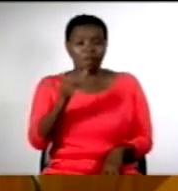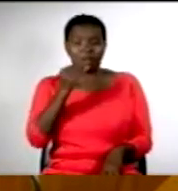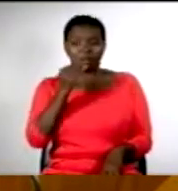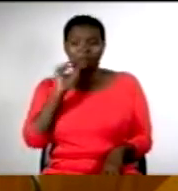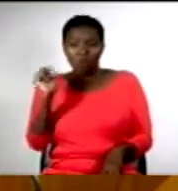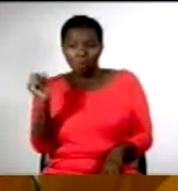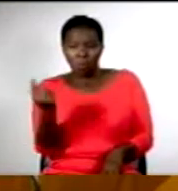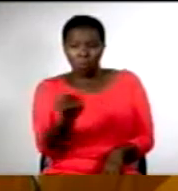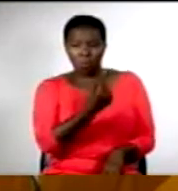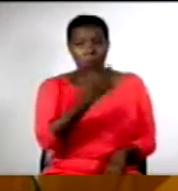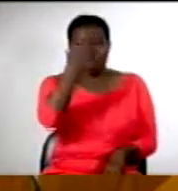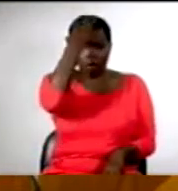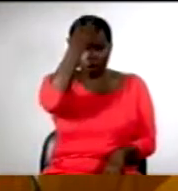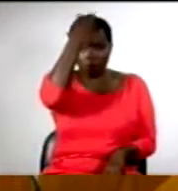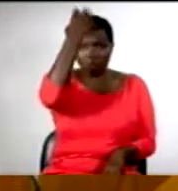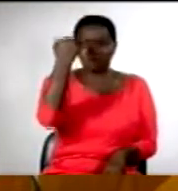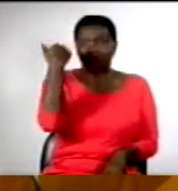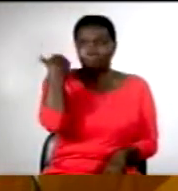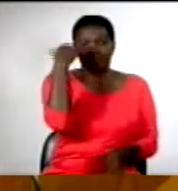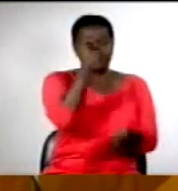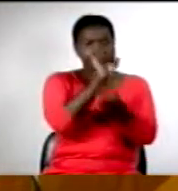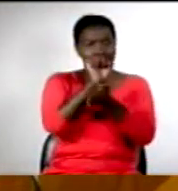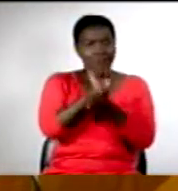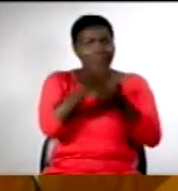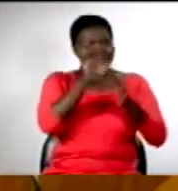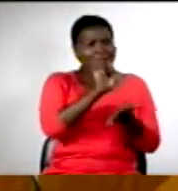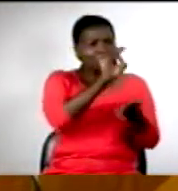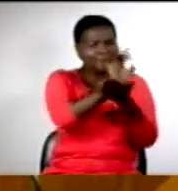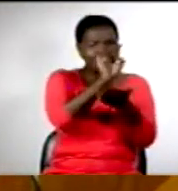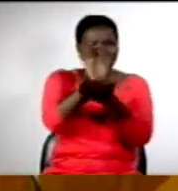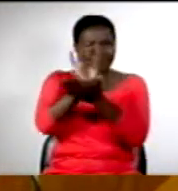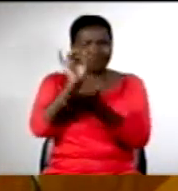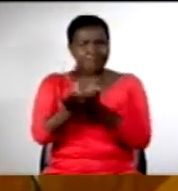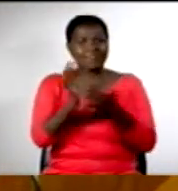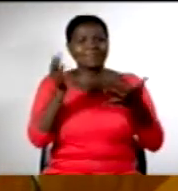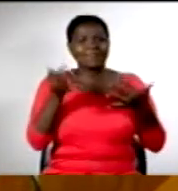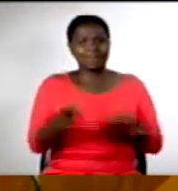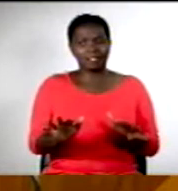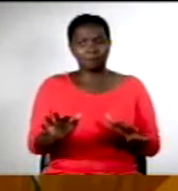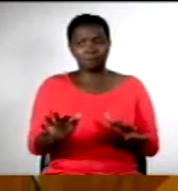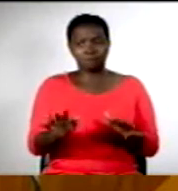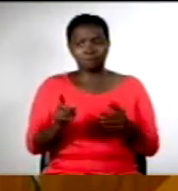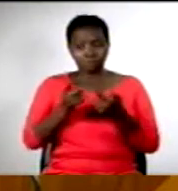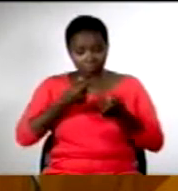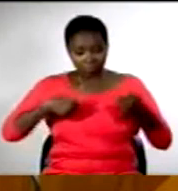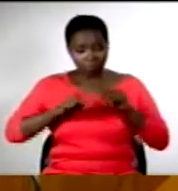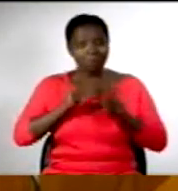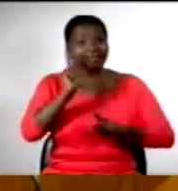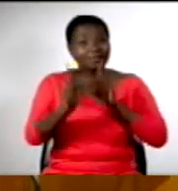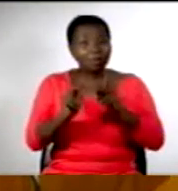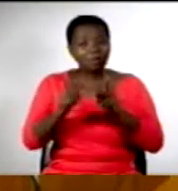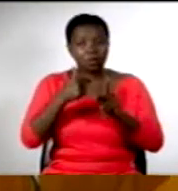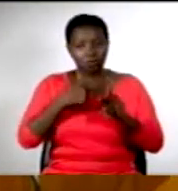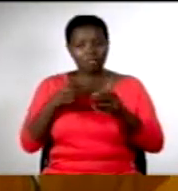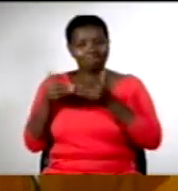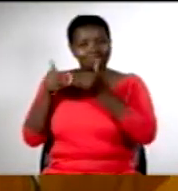who was a resident of Bangui has been driven out. And we, as a people who care, who